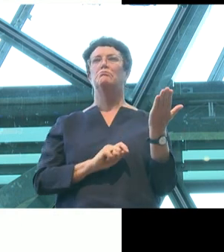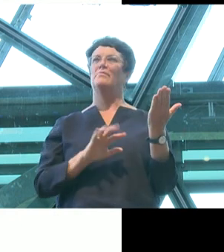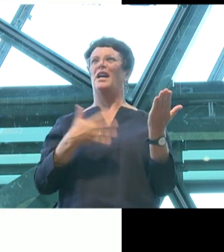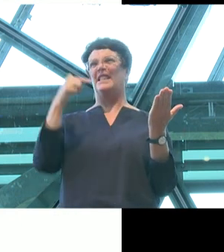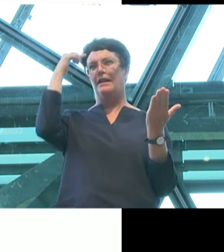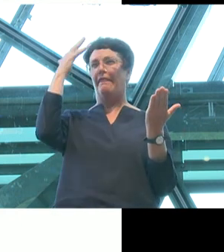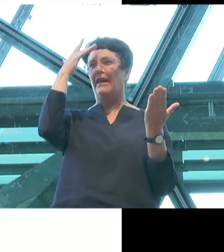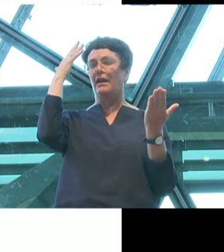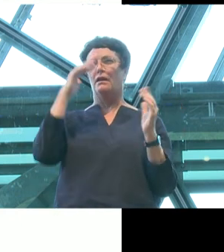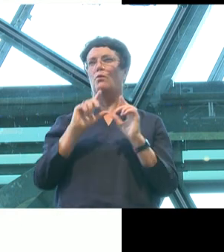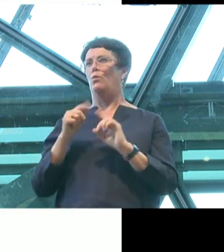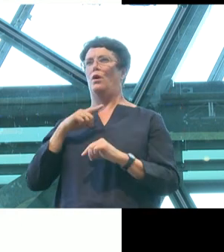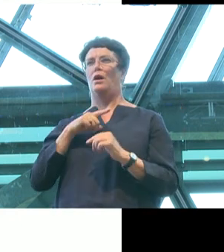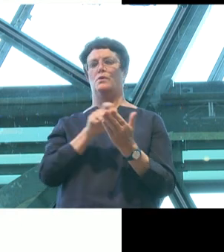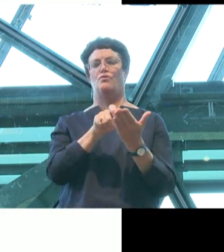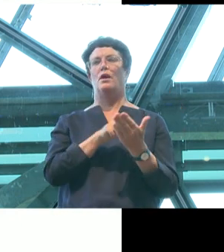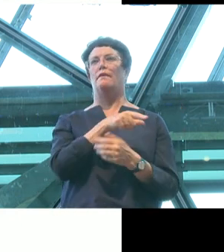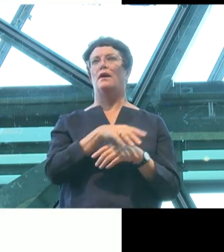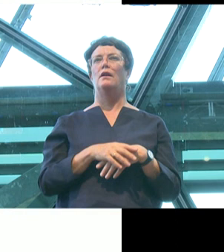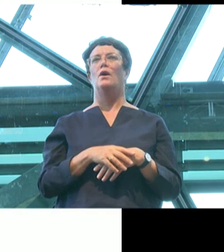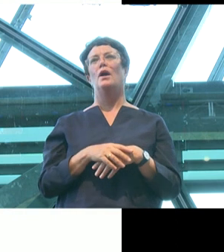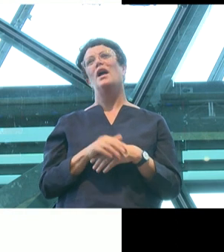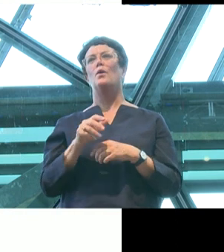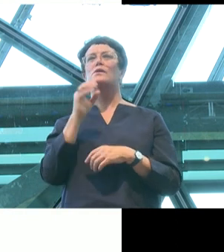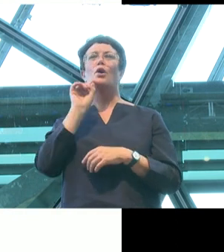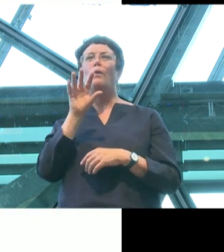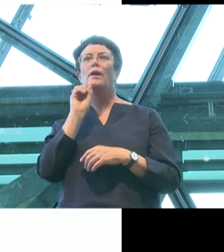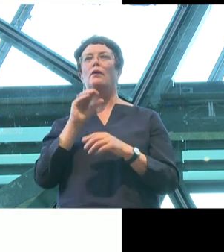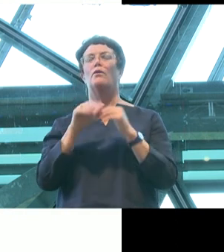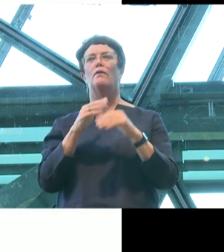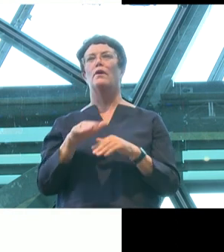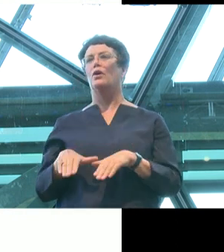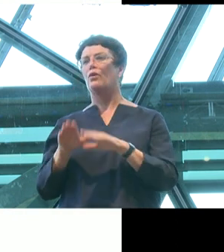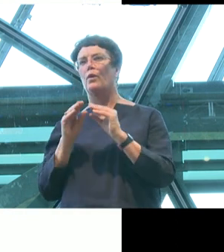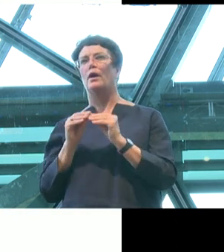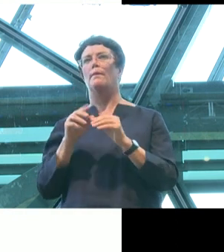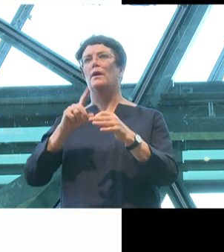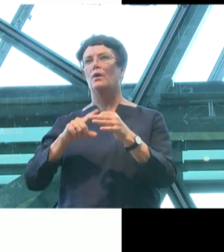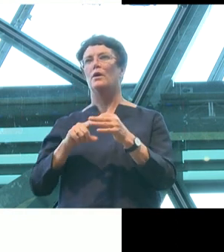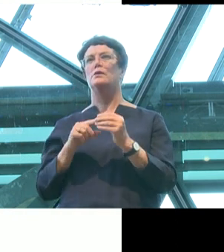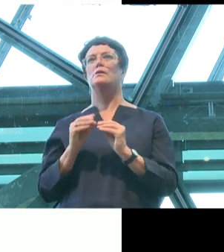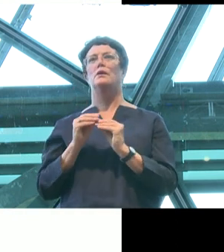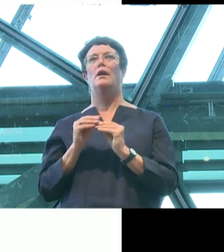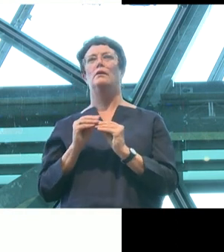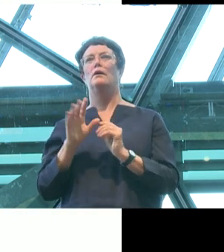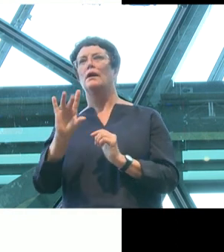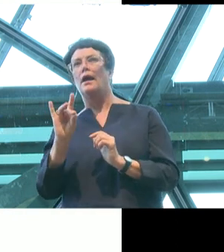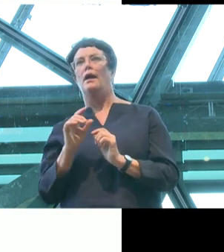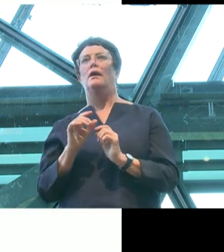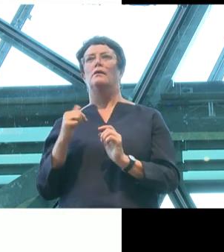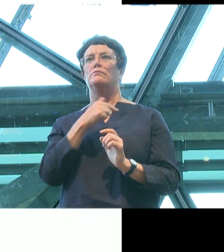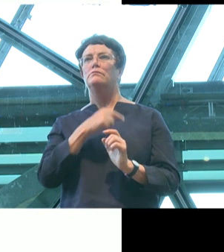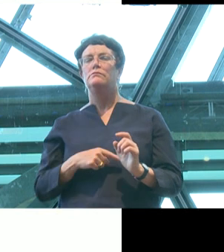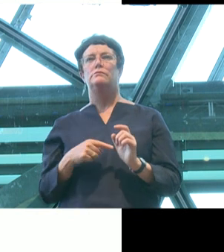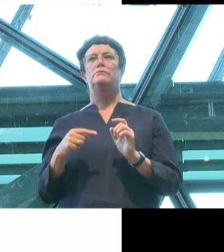a black comedy memoir about growing up gay and Asian in a very white part of Australia in Queensland during the 1990s at the height of